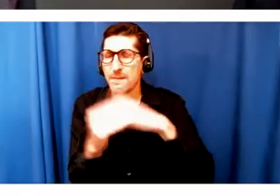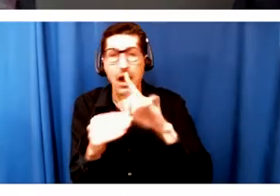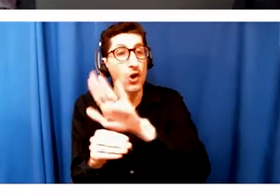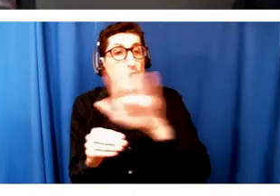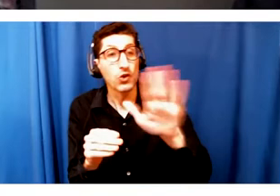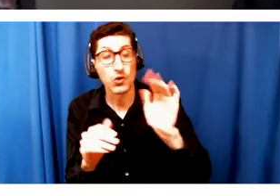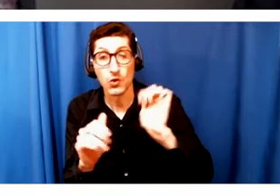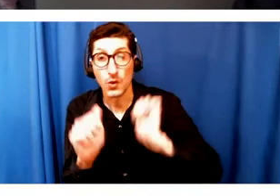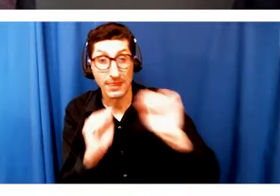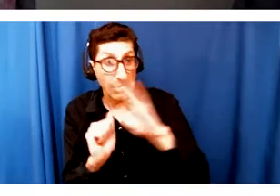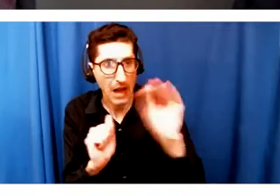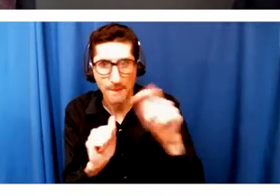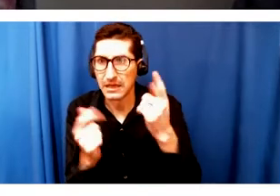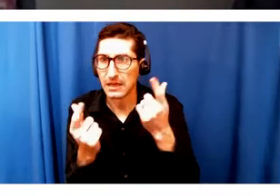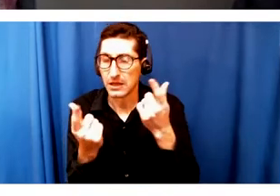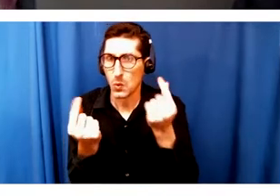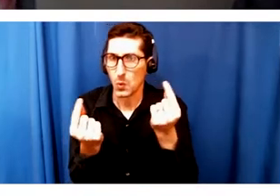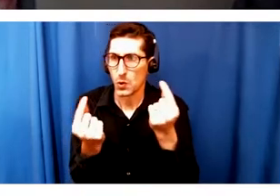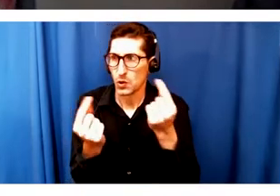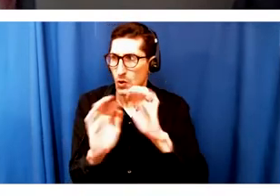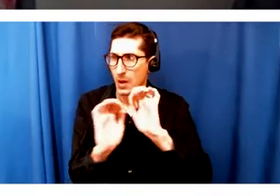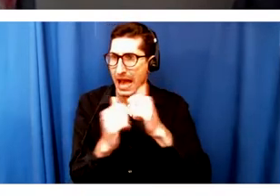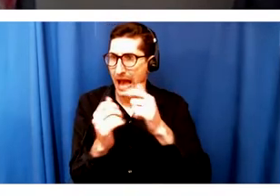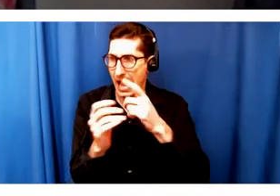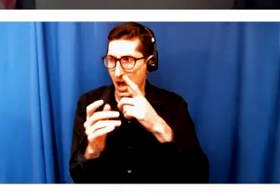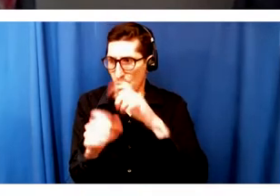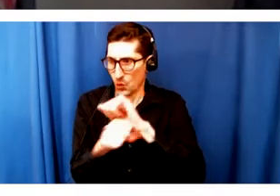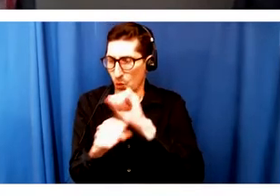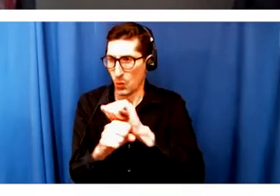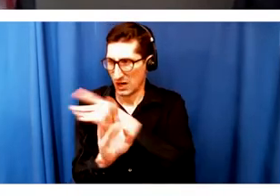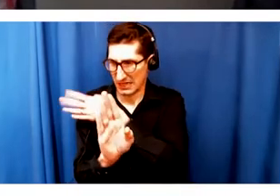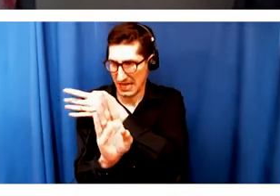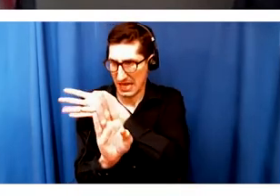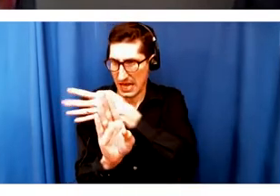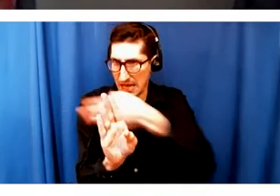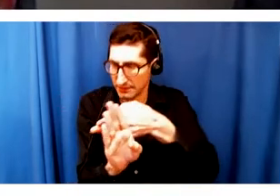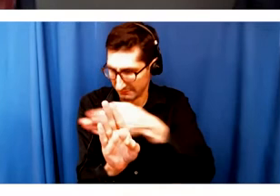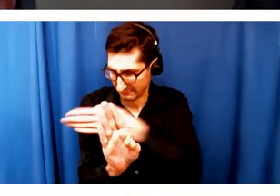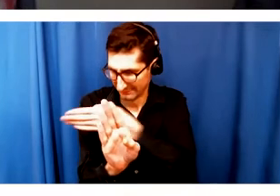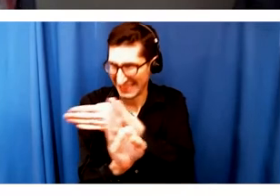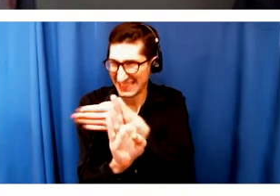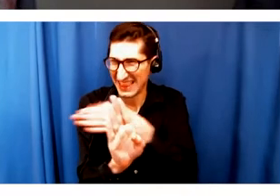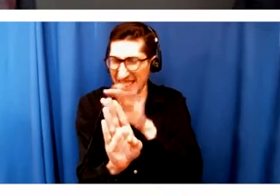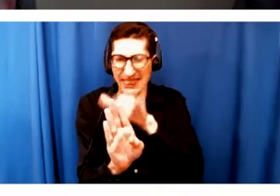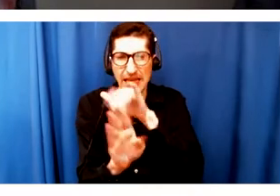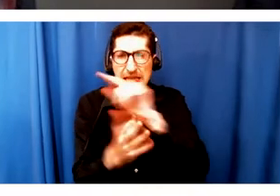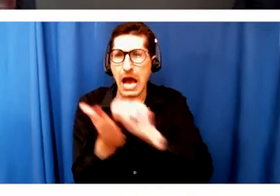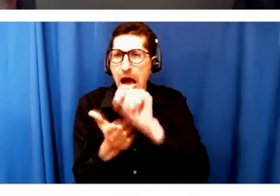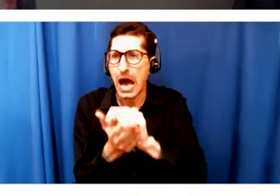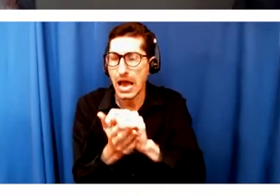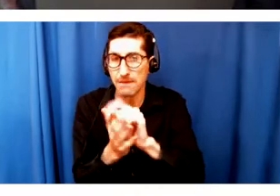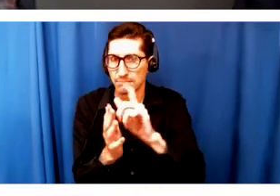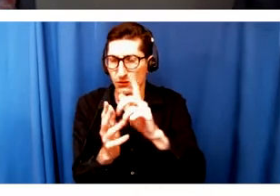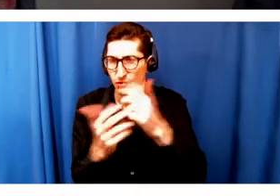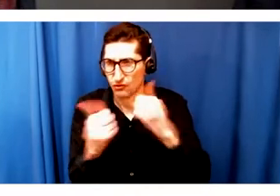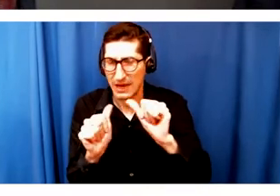through in order to arrive at this moment of what it is that your theater company is doing moving forward through this extraordinary fall. I